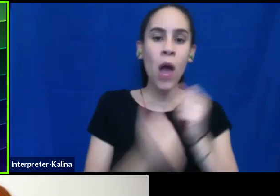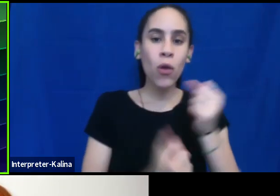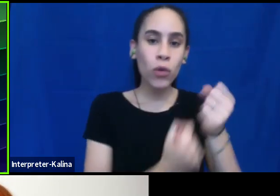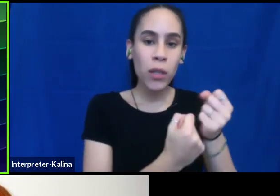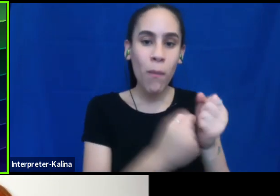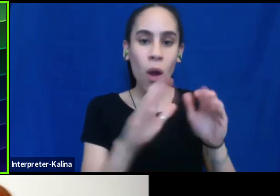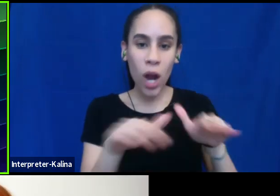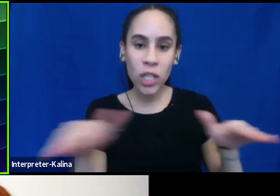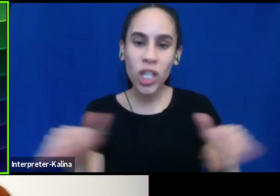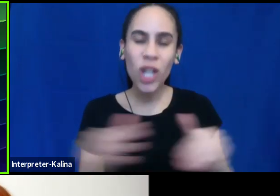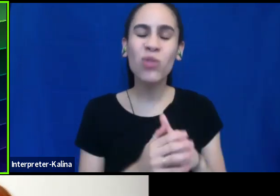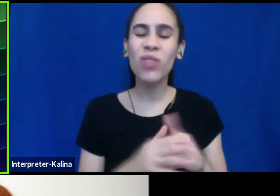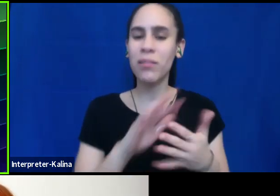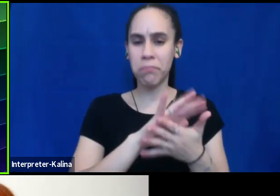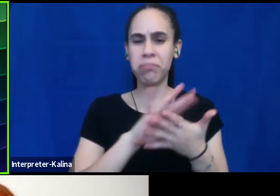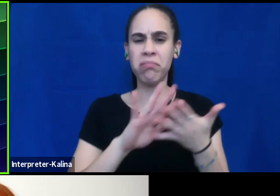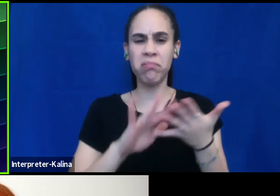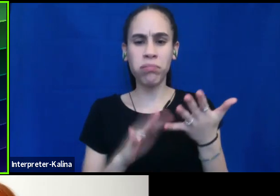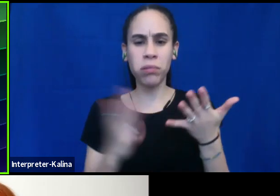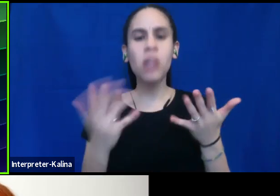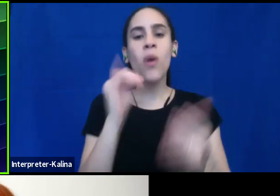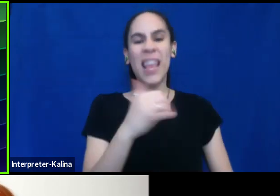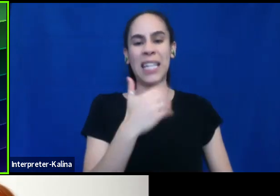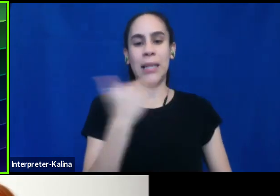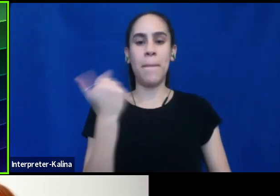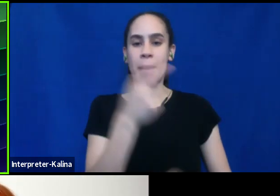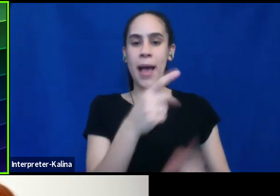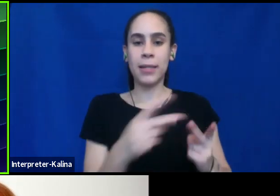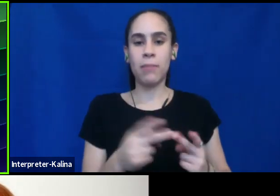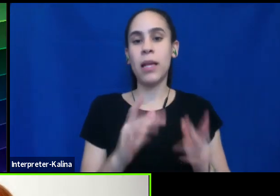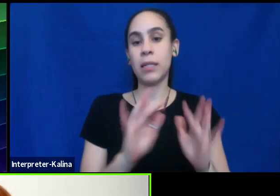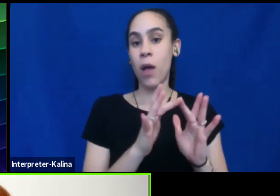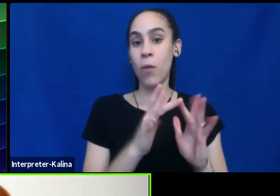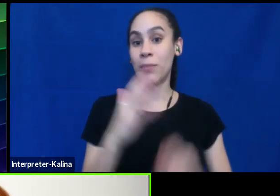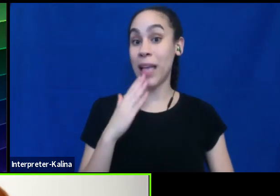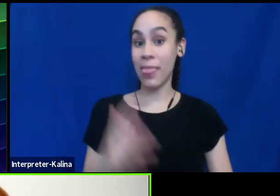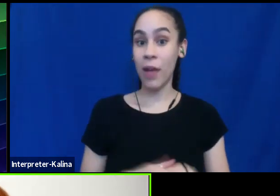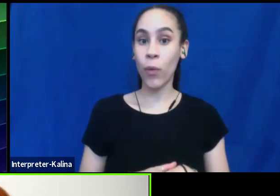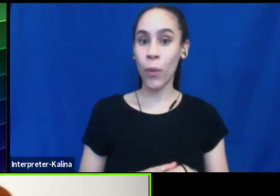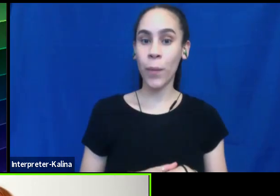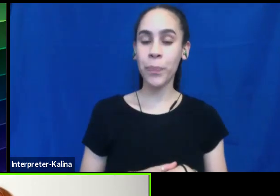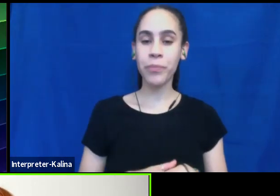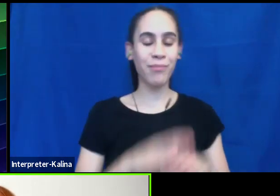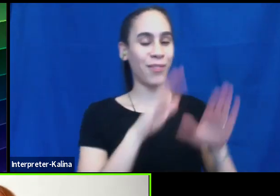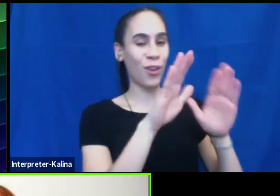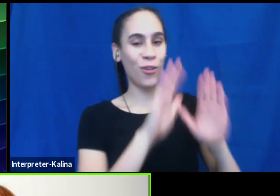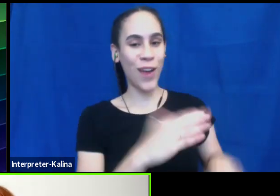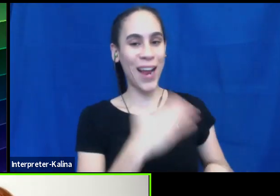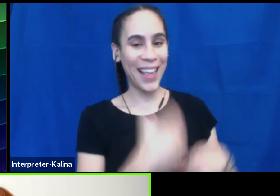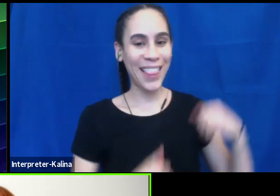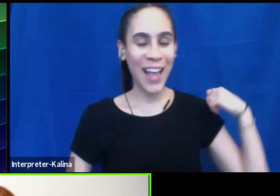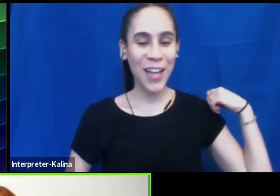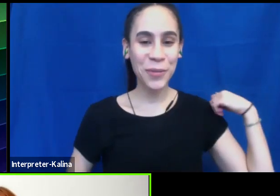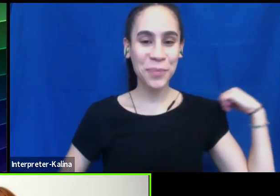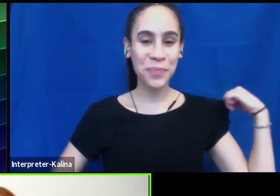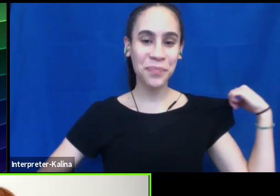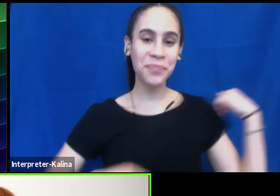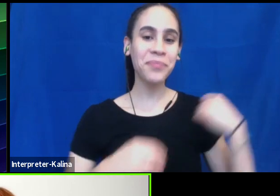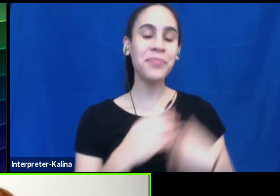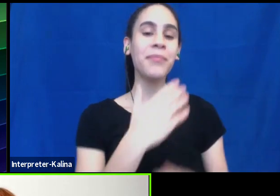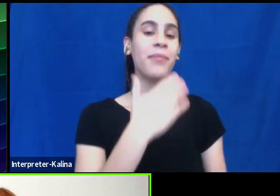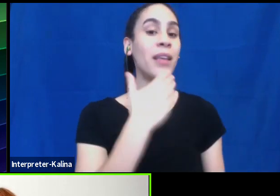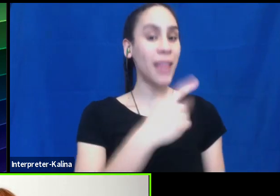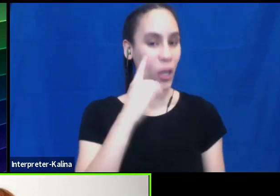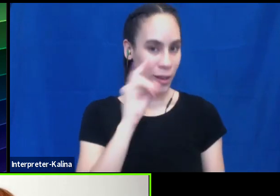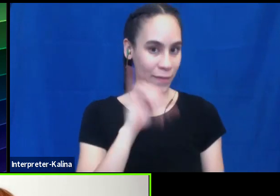things like that. Um, so that's the best place is my website. Thank you. Great. Great. Thank you. Thanks for this. And thanks for sharing,